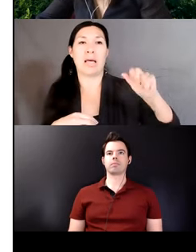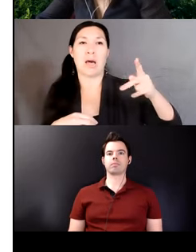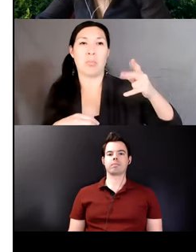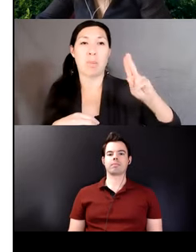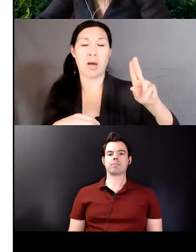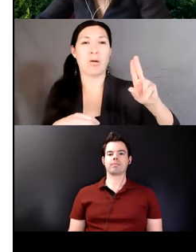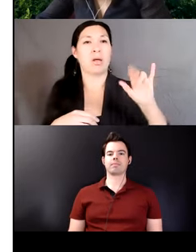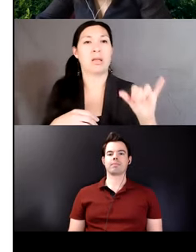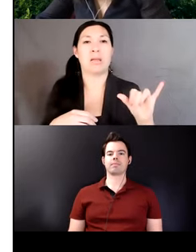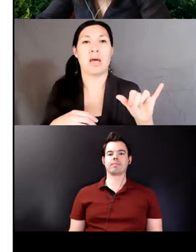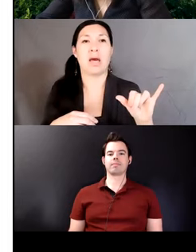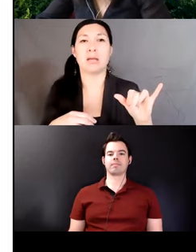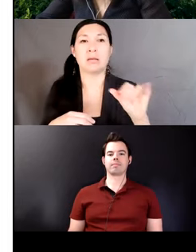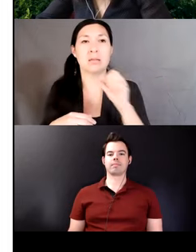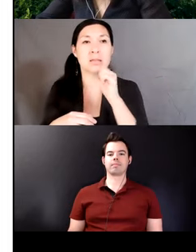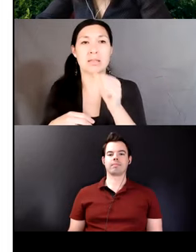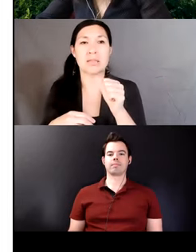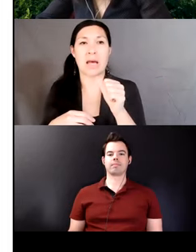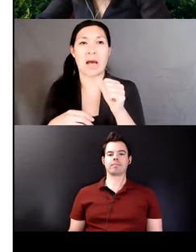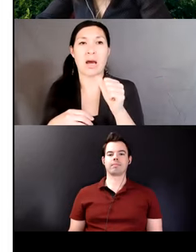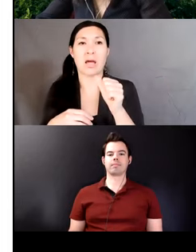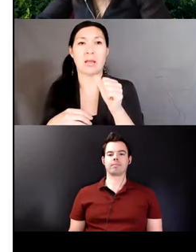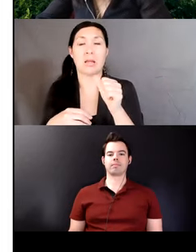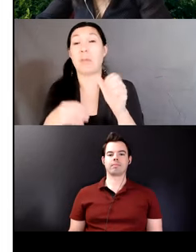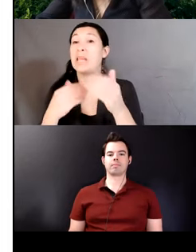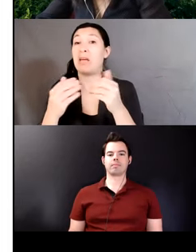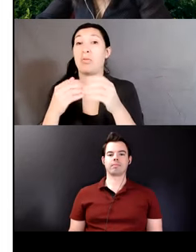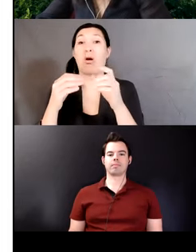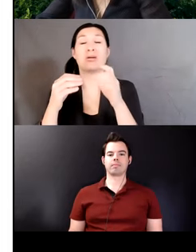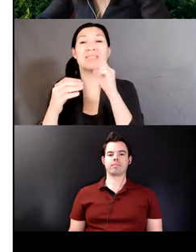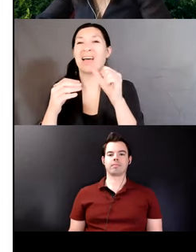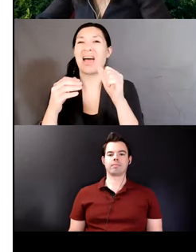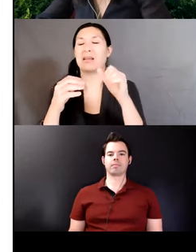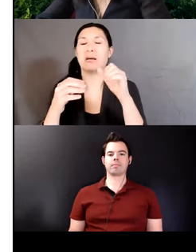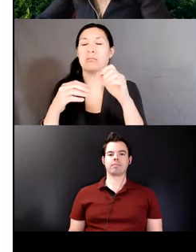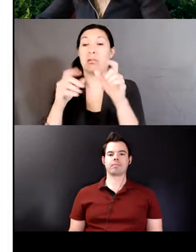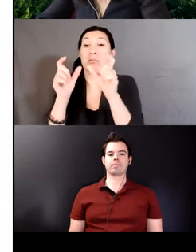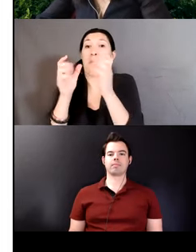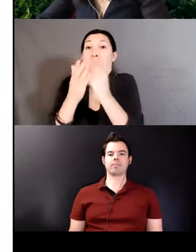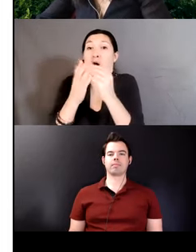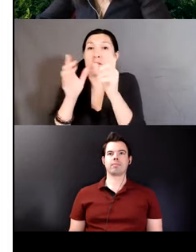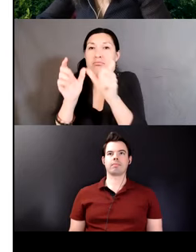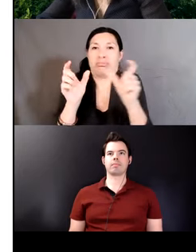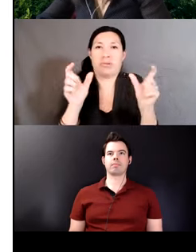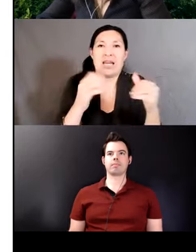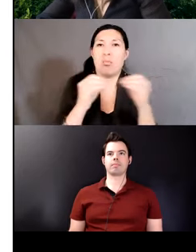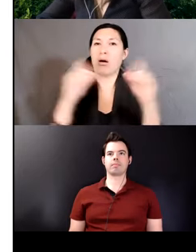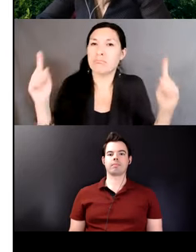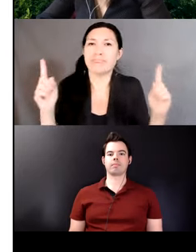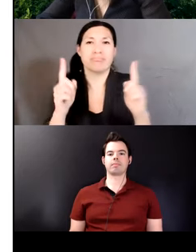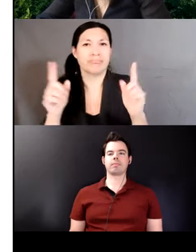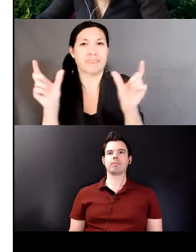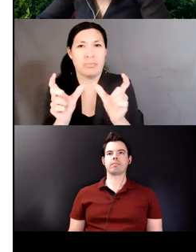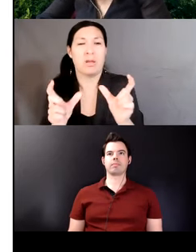individual suffixes despite combining to an activity verb type. I will support my claim using three arguments,